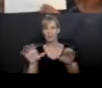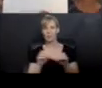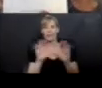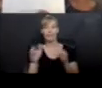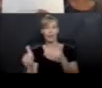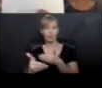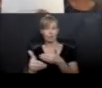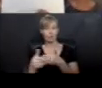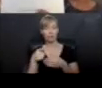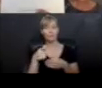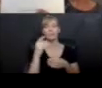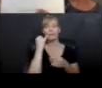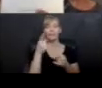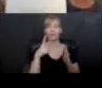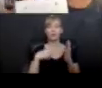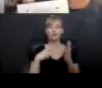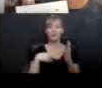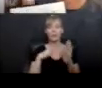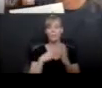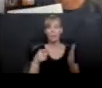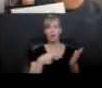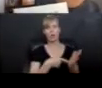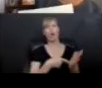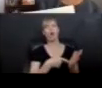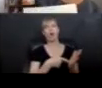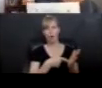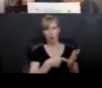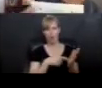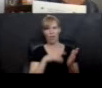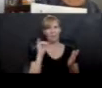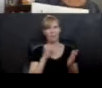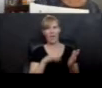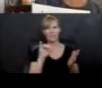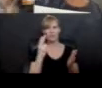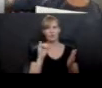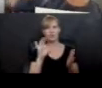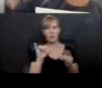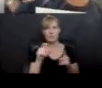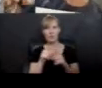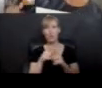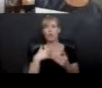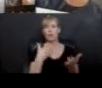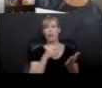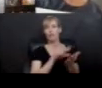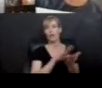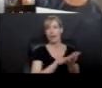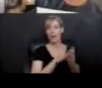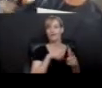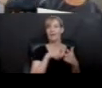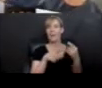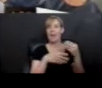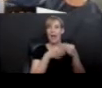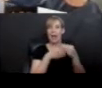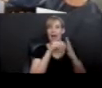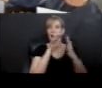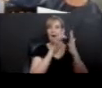if you're reading a book, and you're like, oh, this has a juicy word in it, I'm going to write down what it is and keep adding to it all year. So